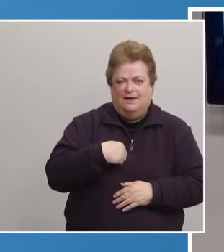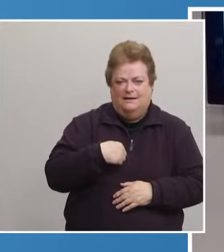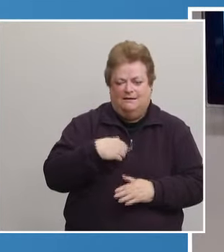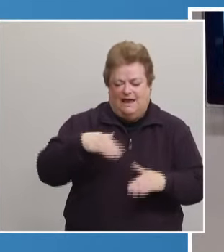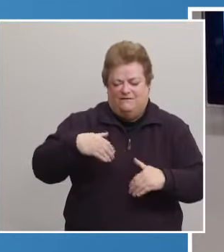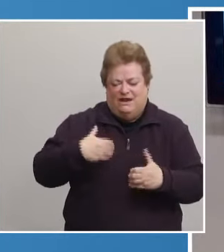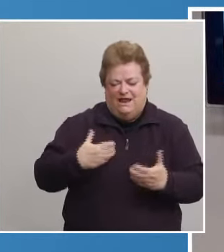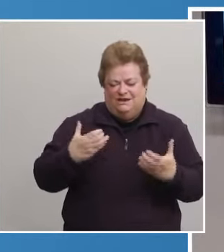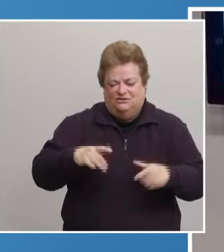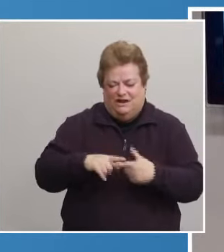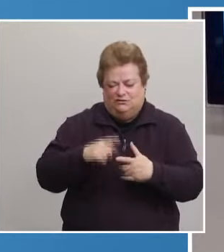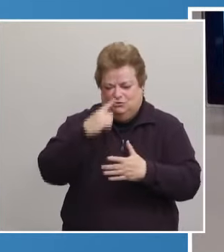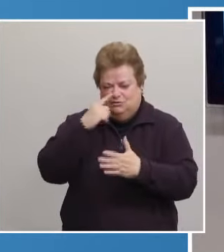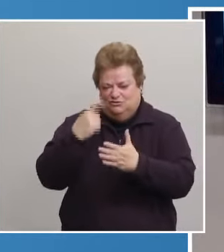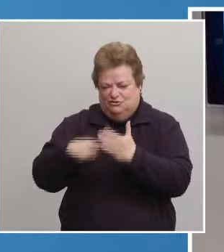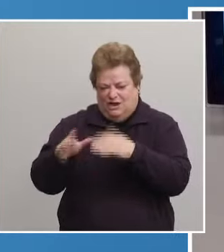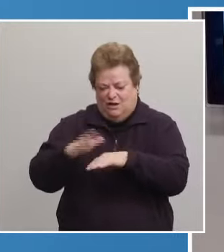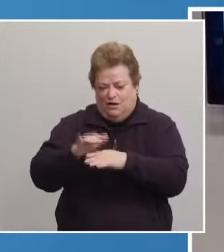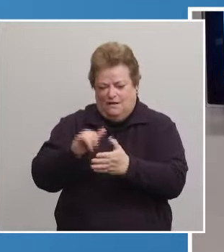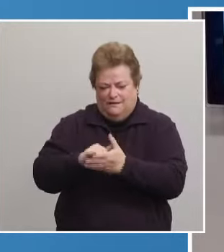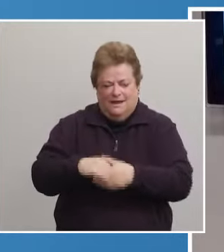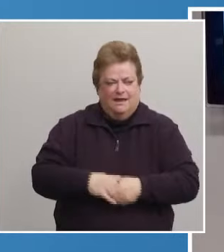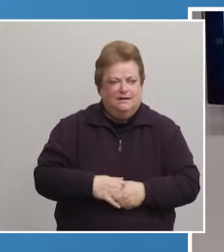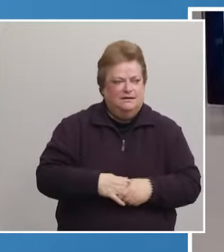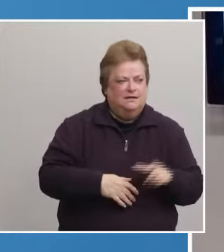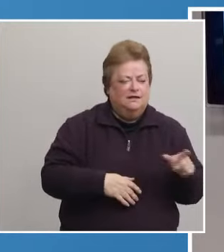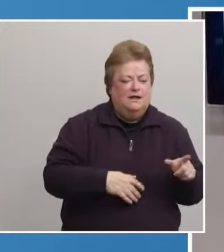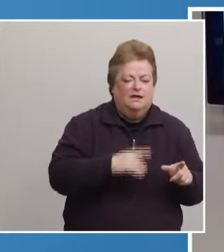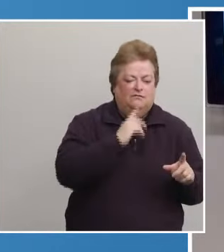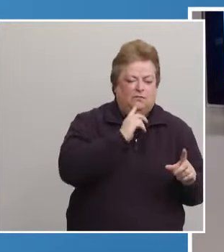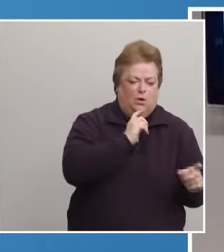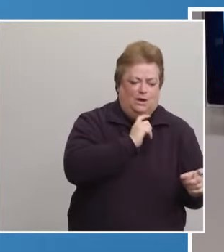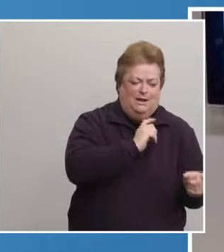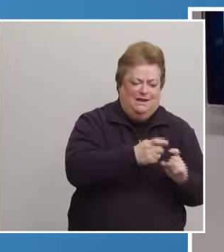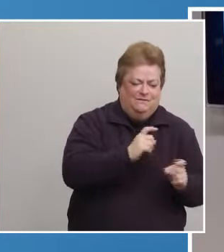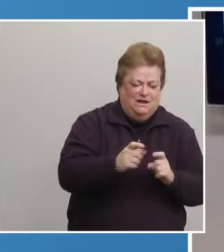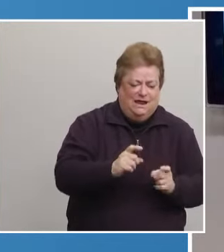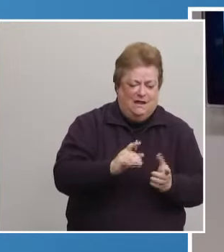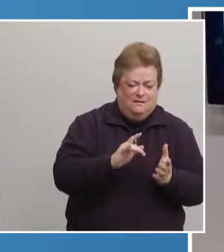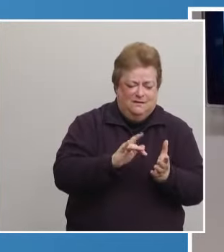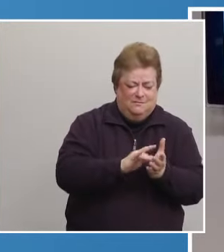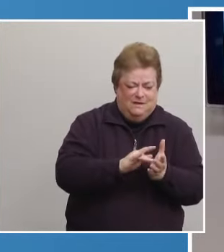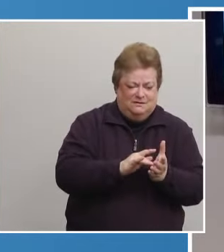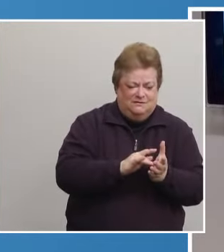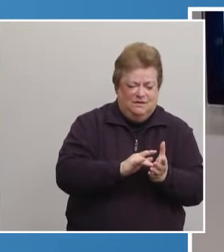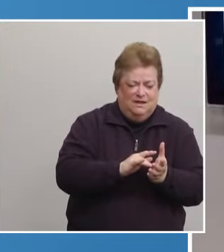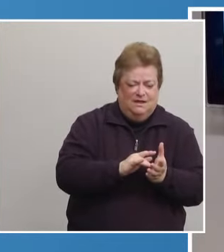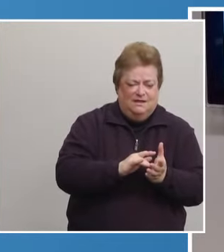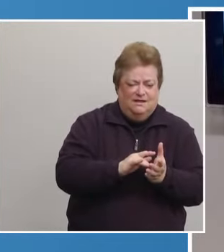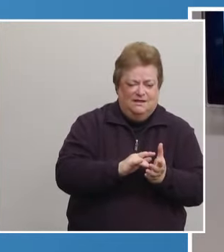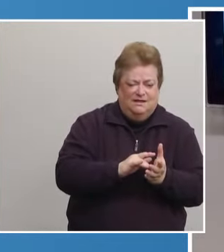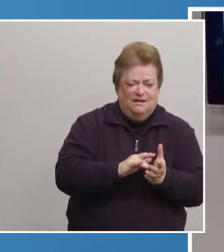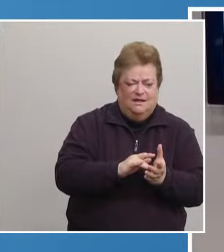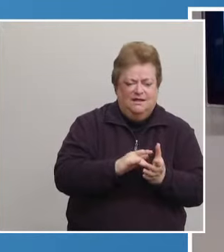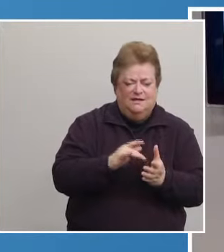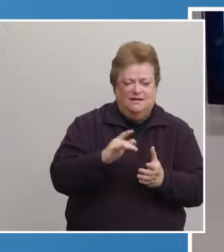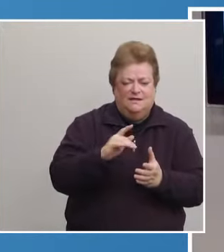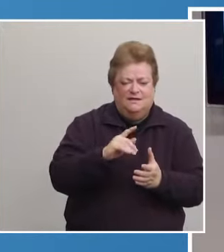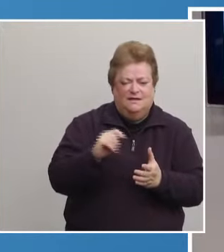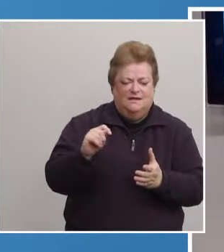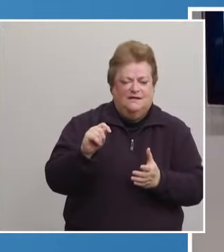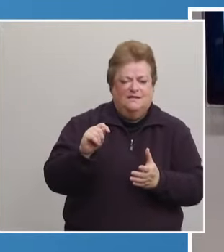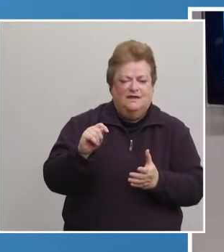Okay. And then in terms of giving out the doses in Phase 1B, the governor suggested giving at least 90% to that